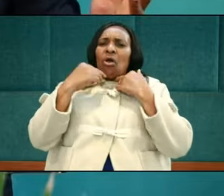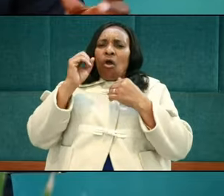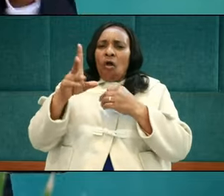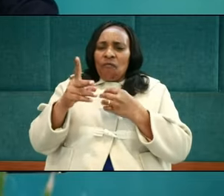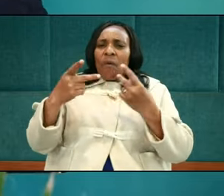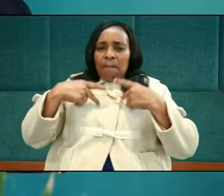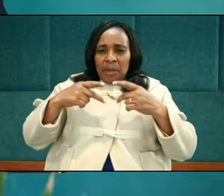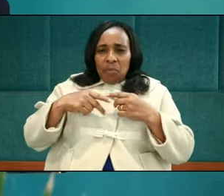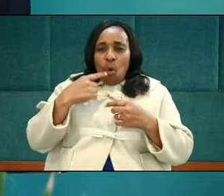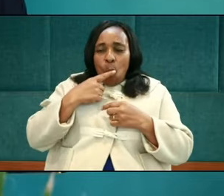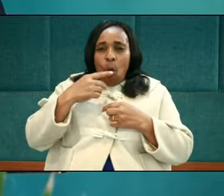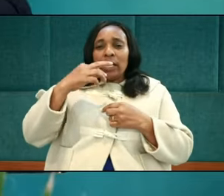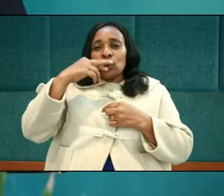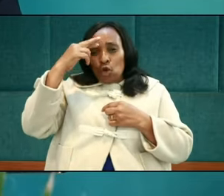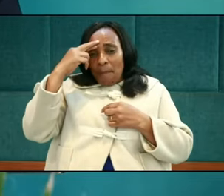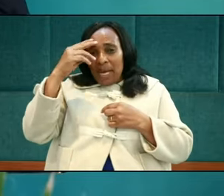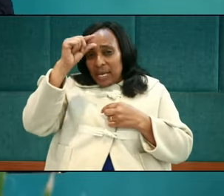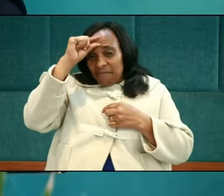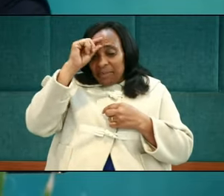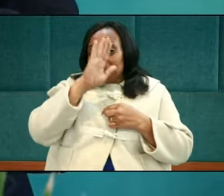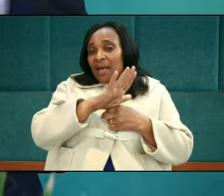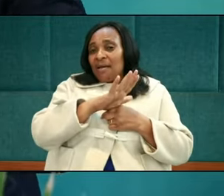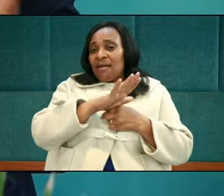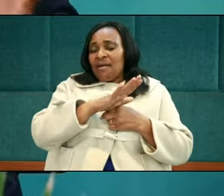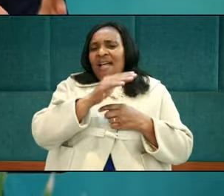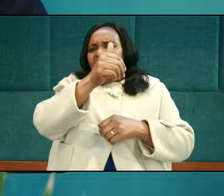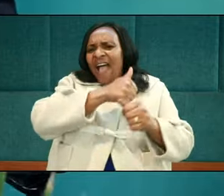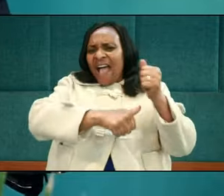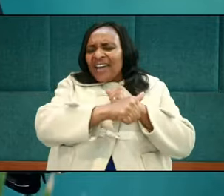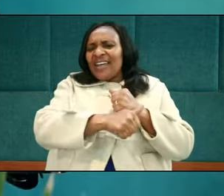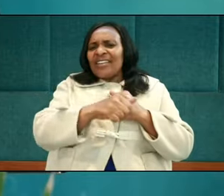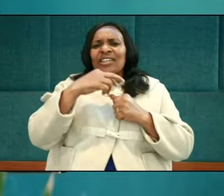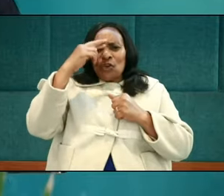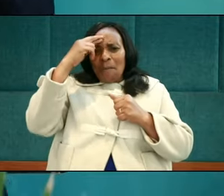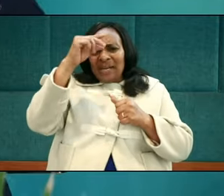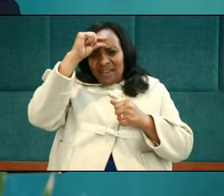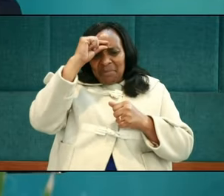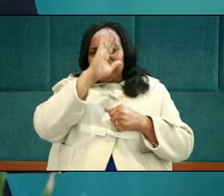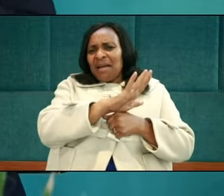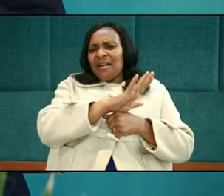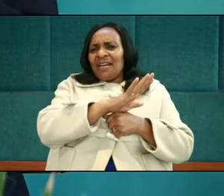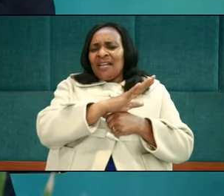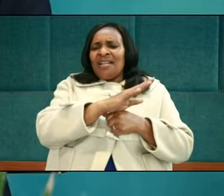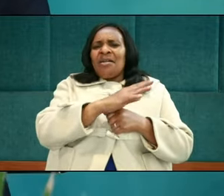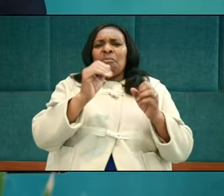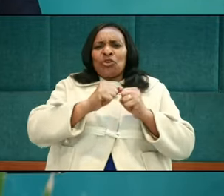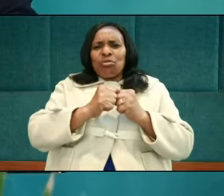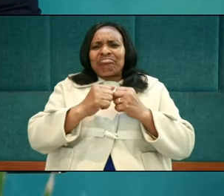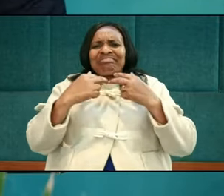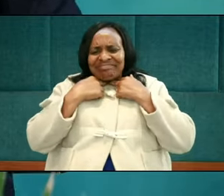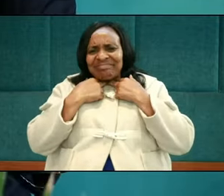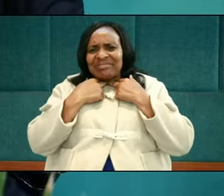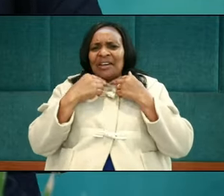dominion of the Roman government. They were under Roman occupation. They were looking for some kind